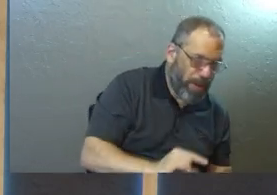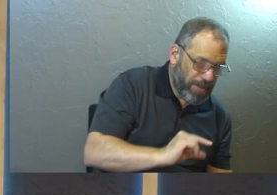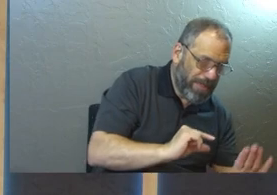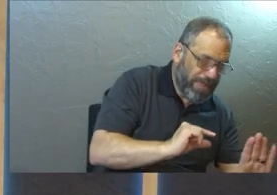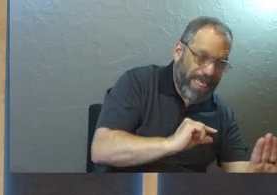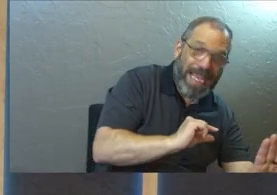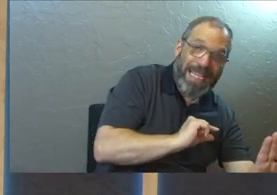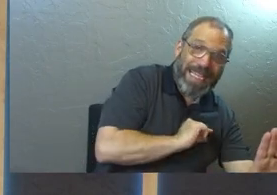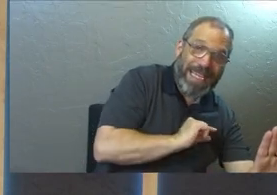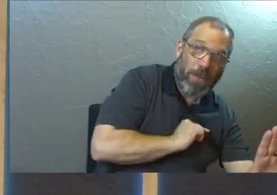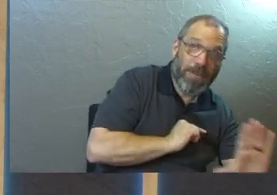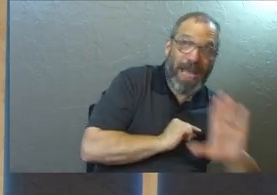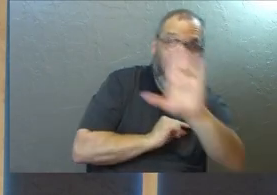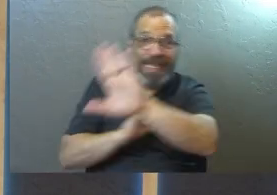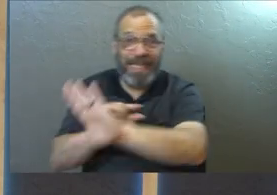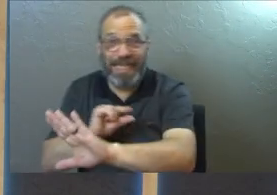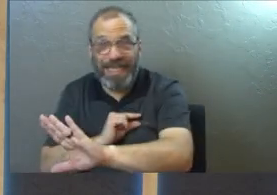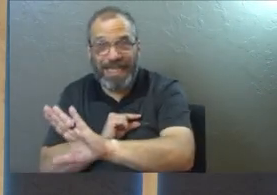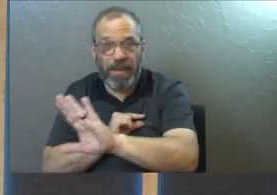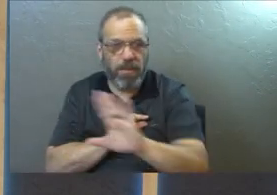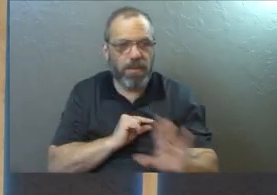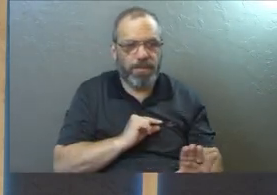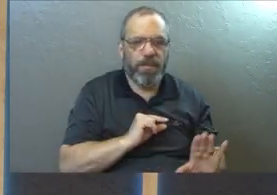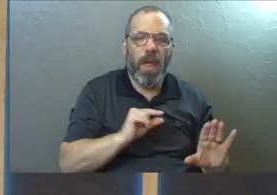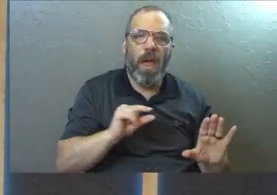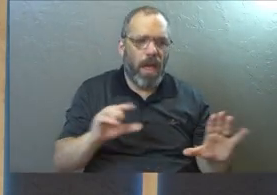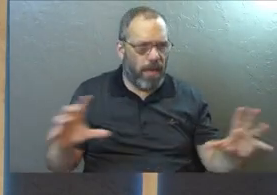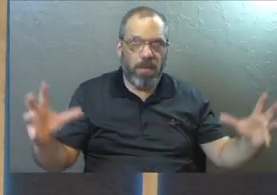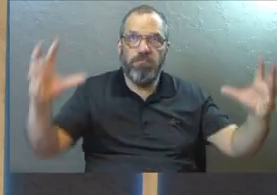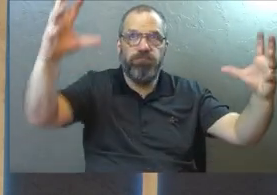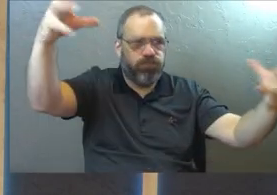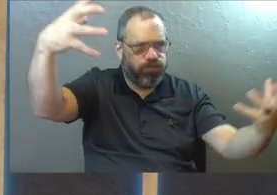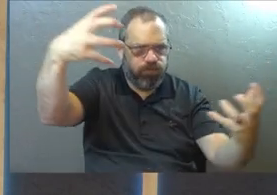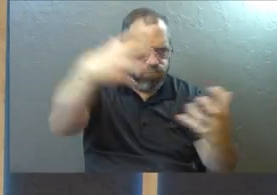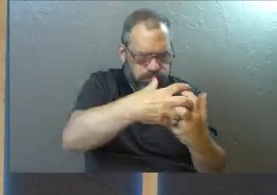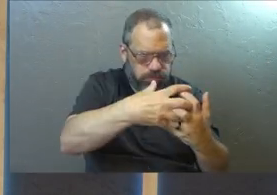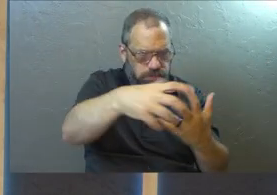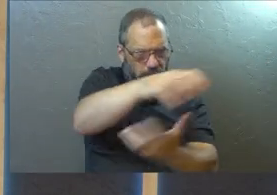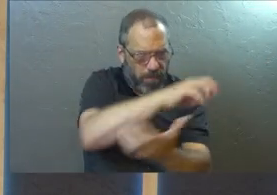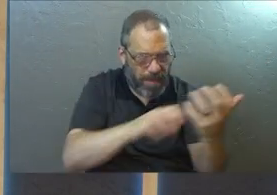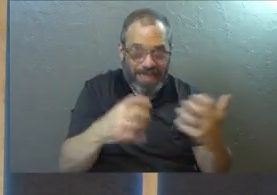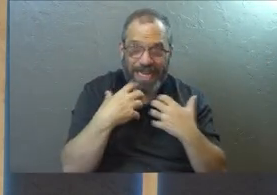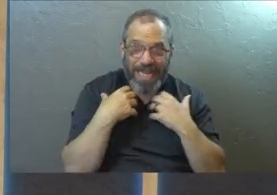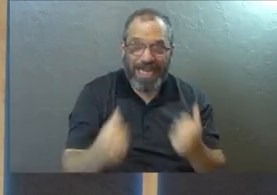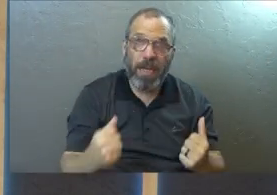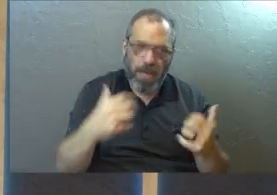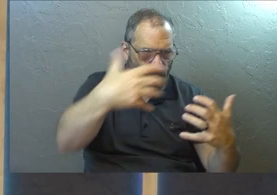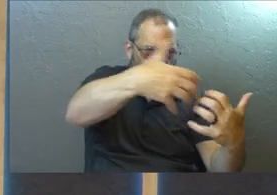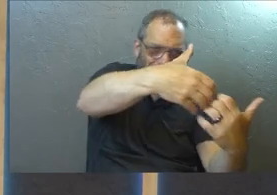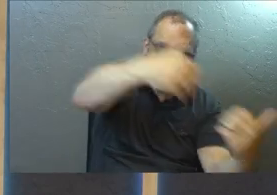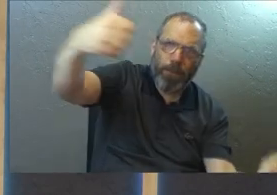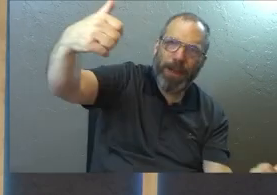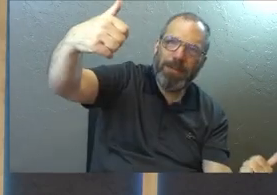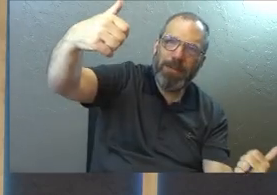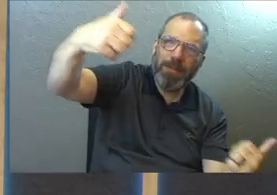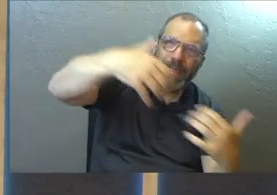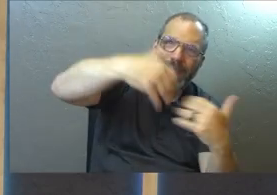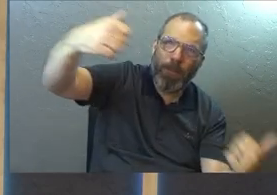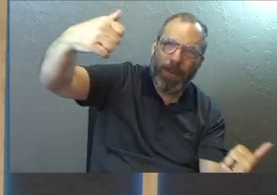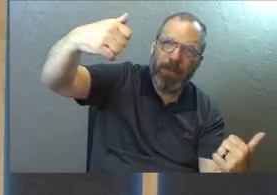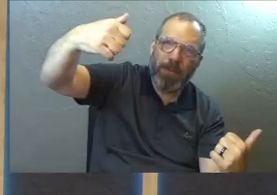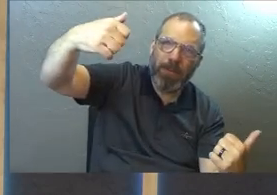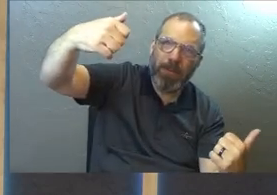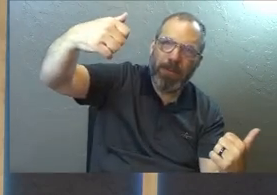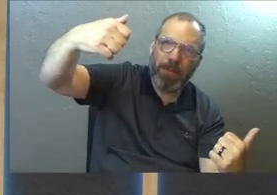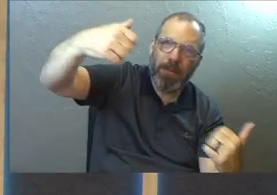God himself. You've conflated those two things and the way forward toward healing is to separate those two things back out